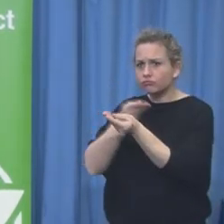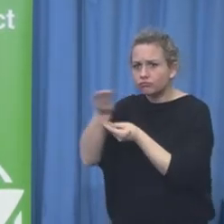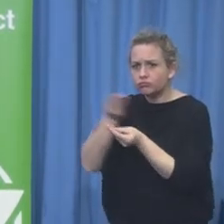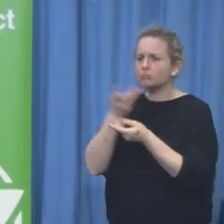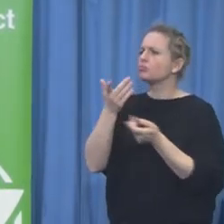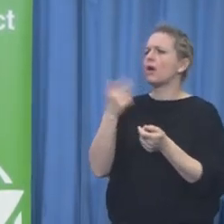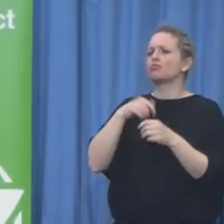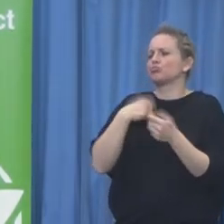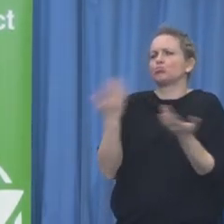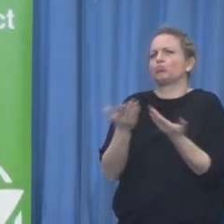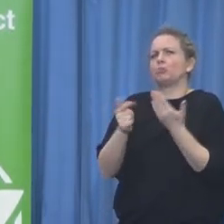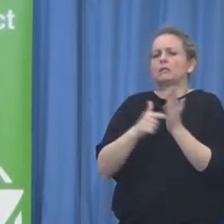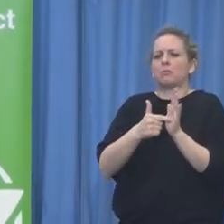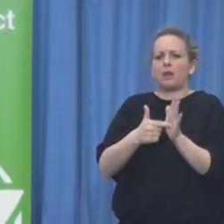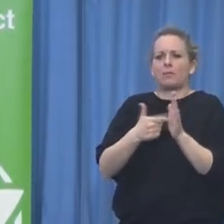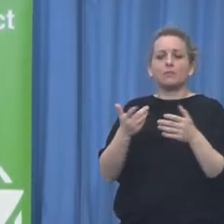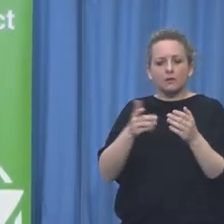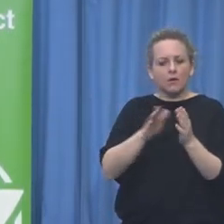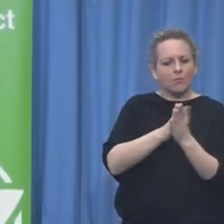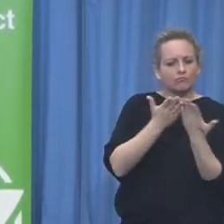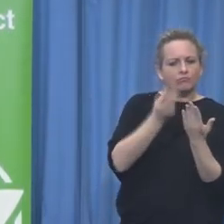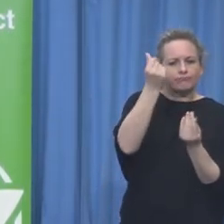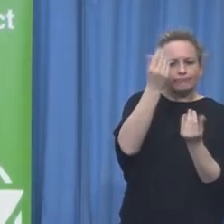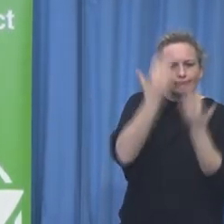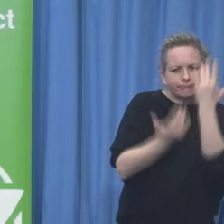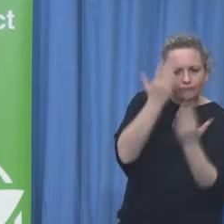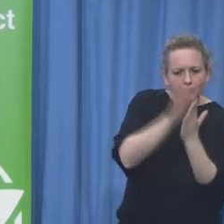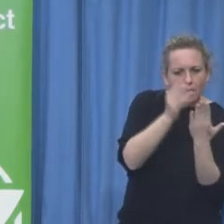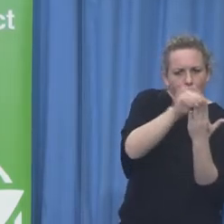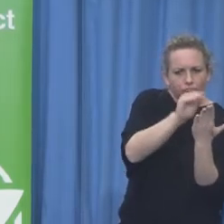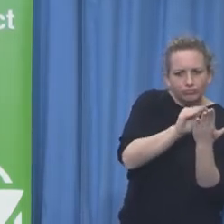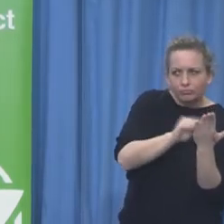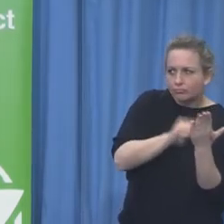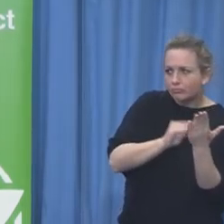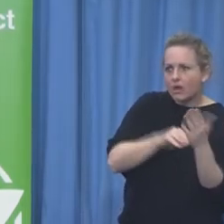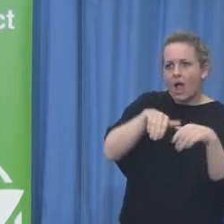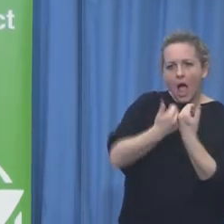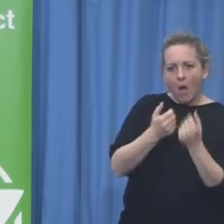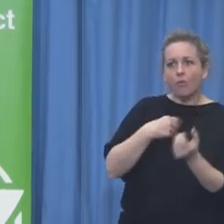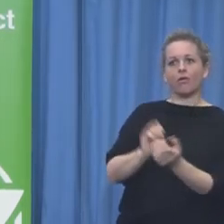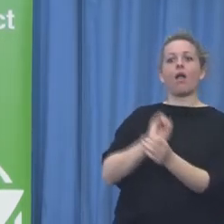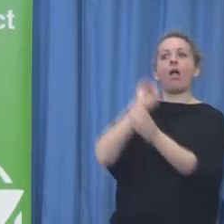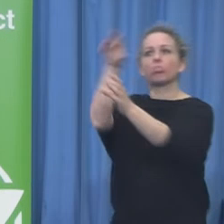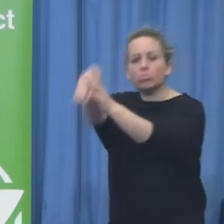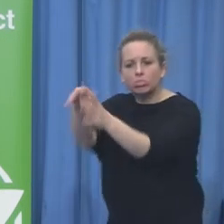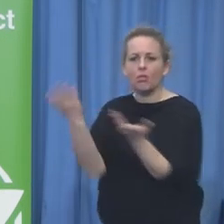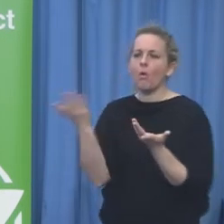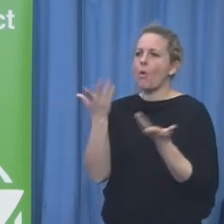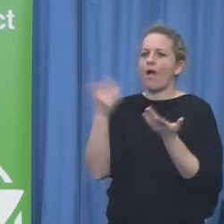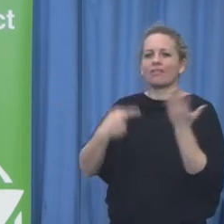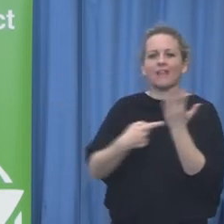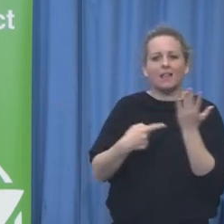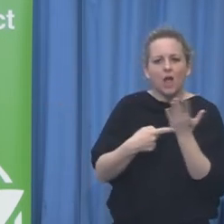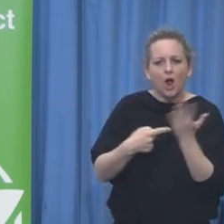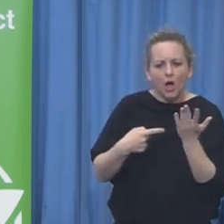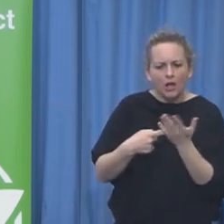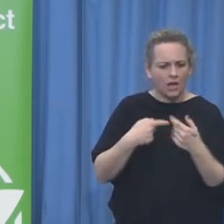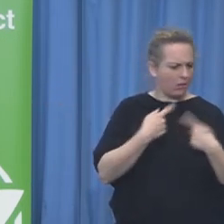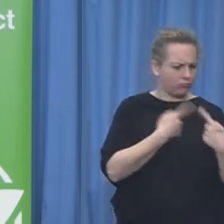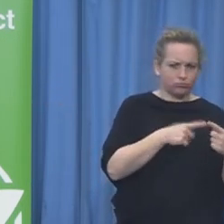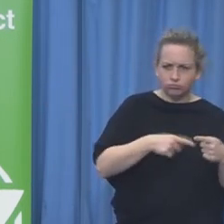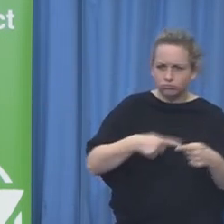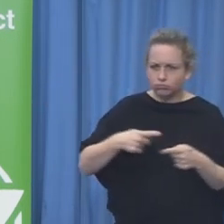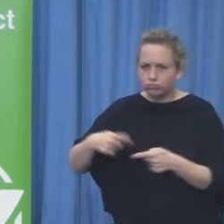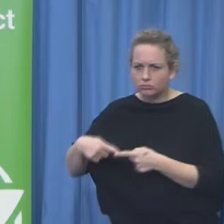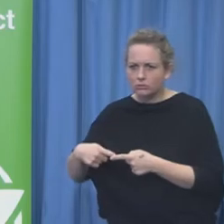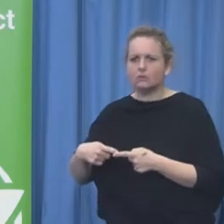people, technical people that sit at their desk all day? Technology is pervasive and available now, not just from Cisco, but Microsoft's here and